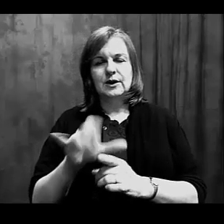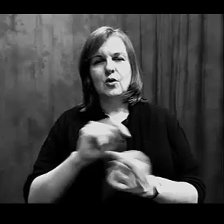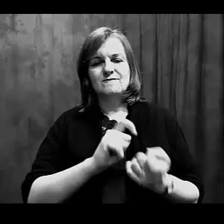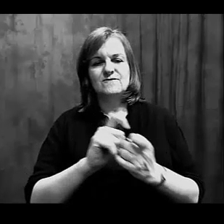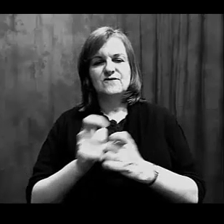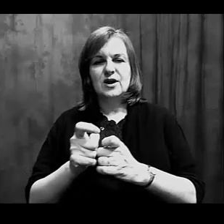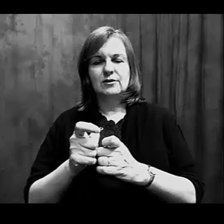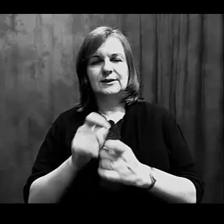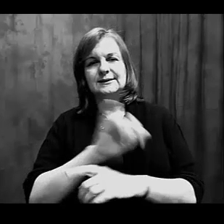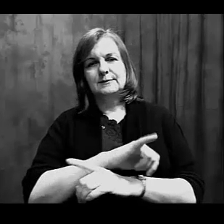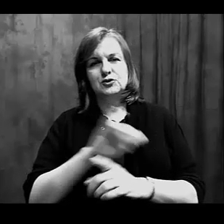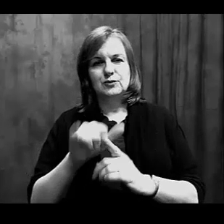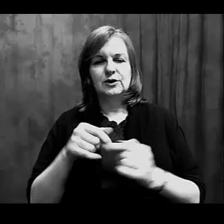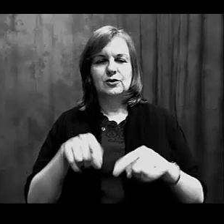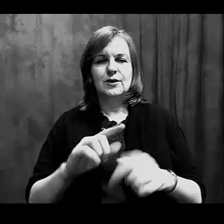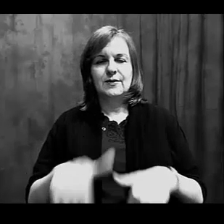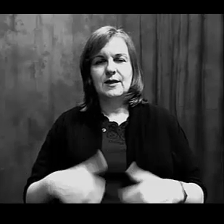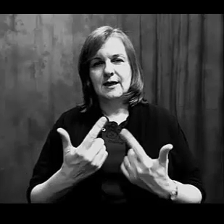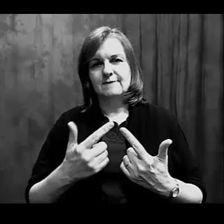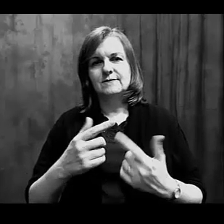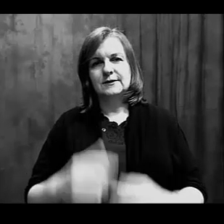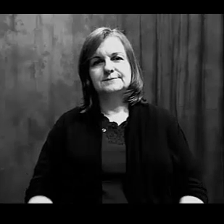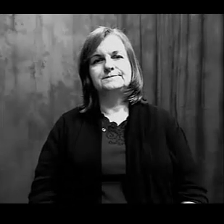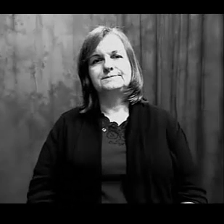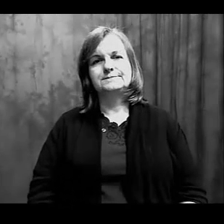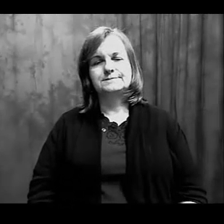symmetry throughout their life cycle.